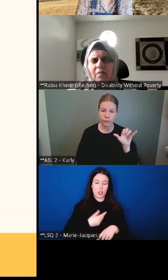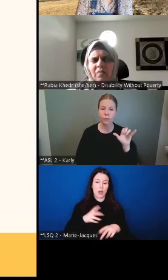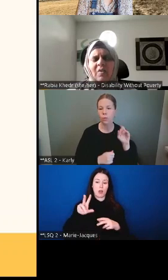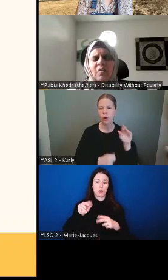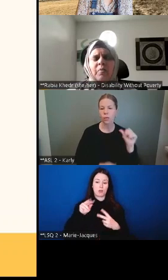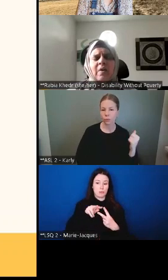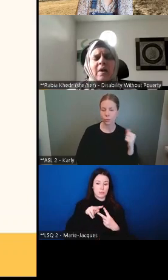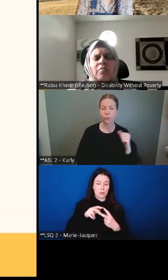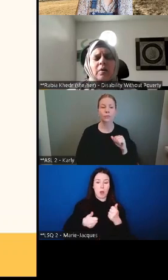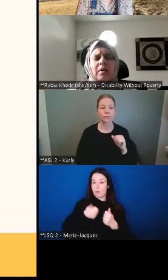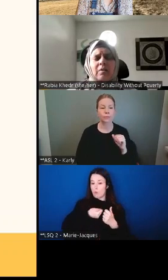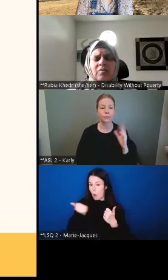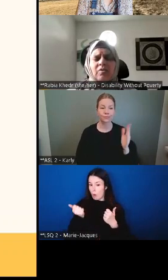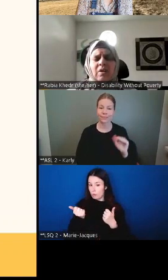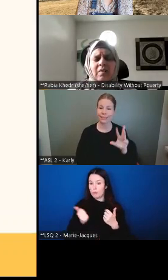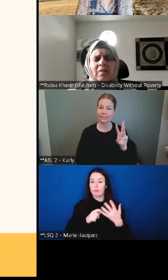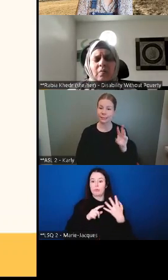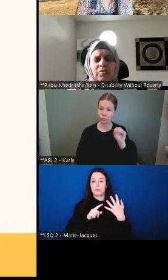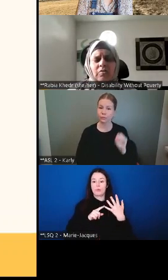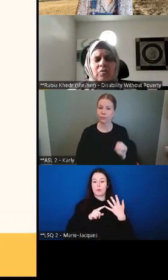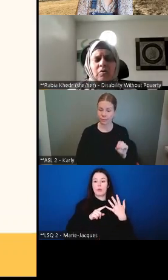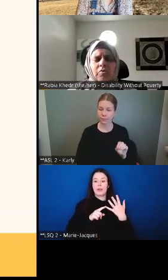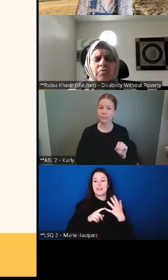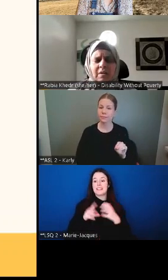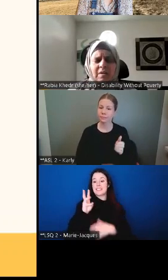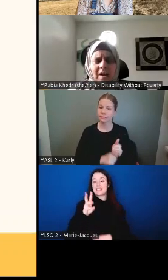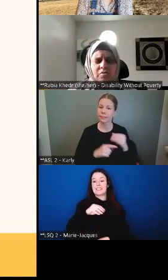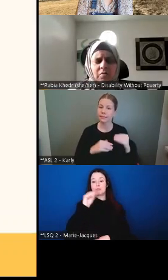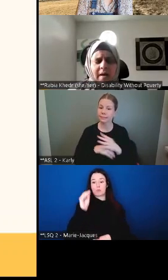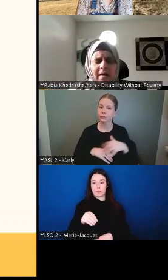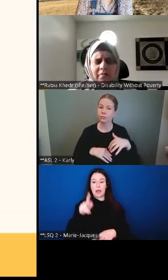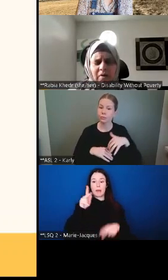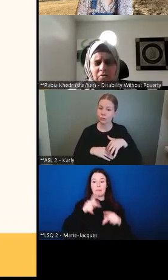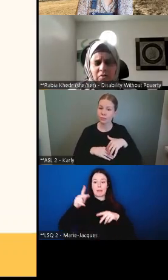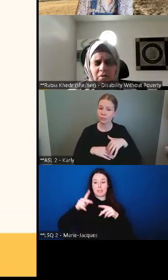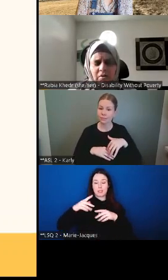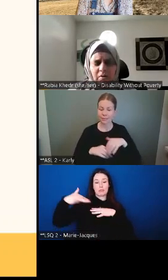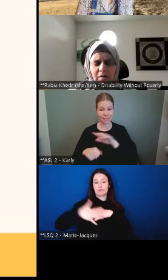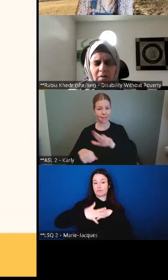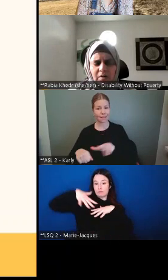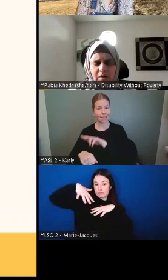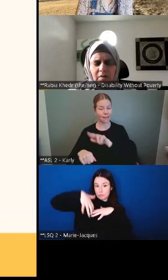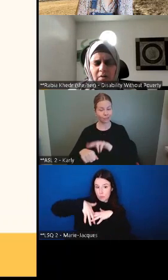6% were indigenous, which is close to the national average.